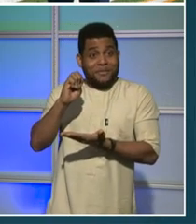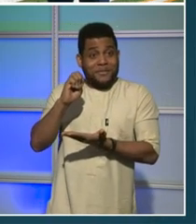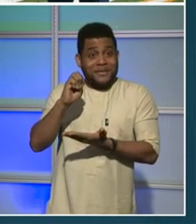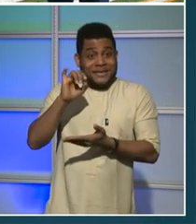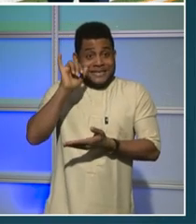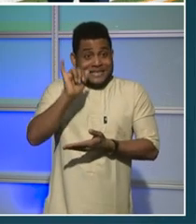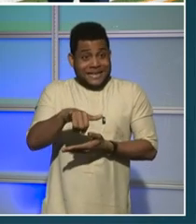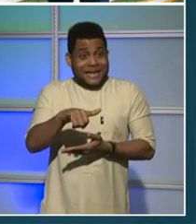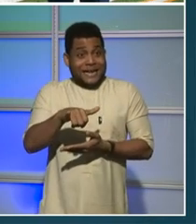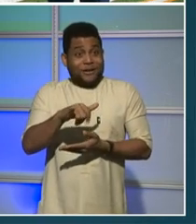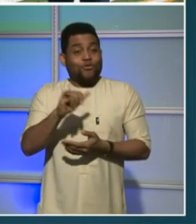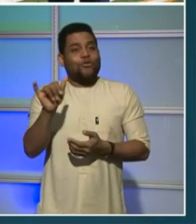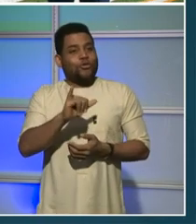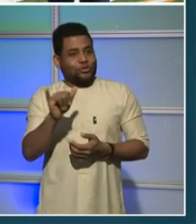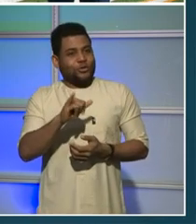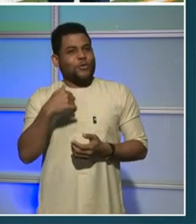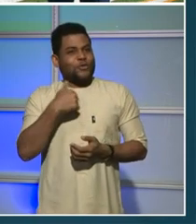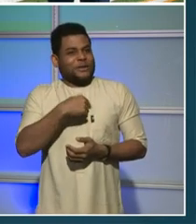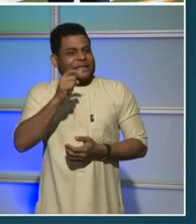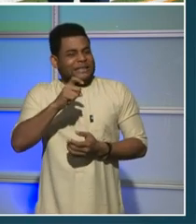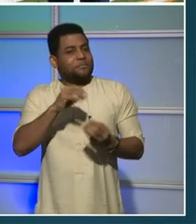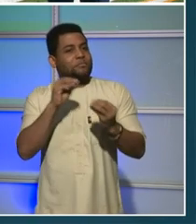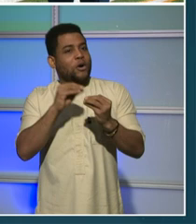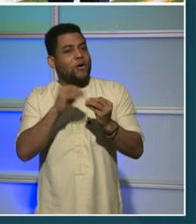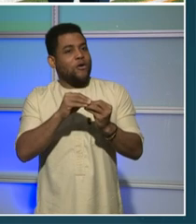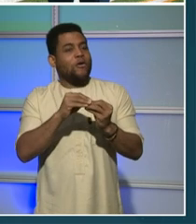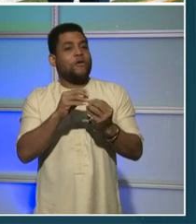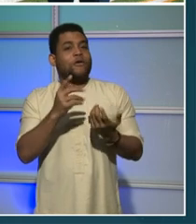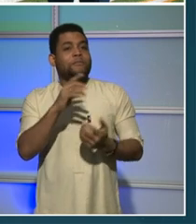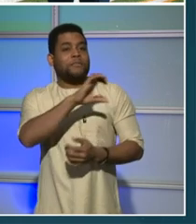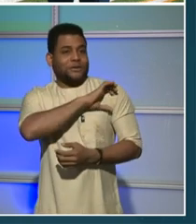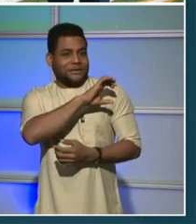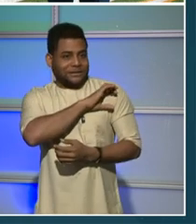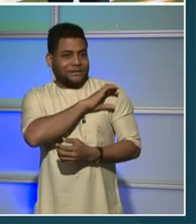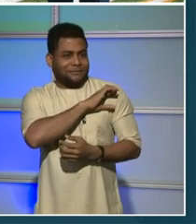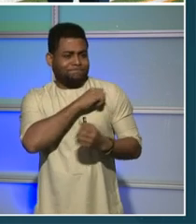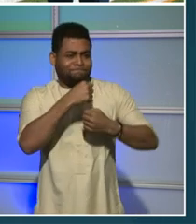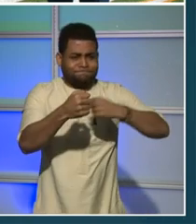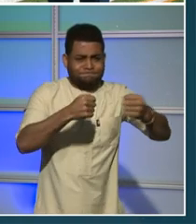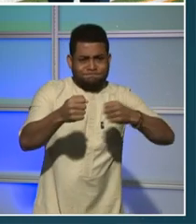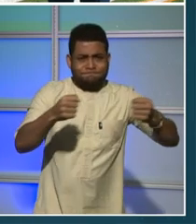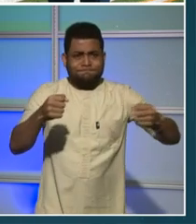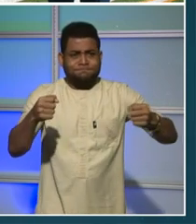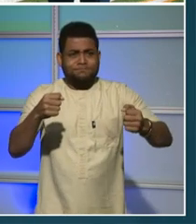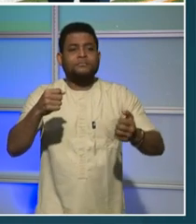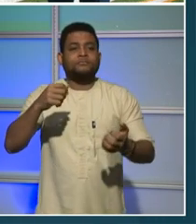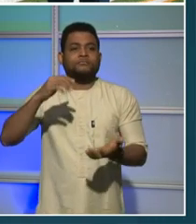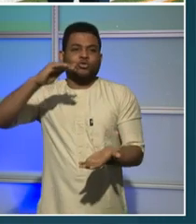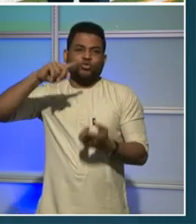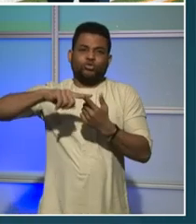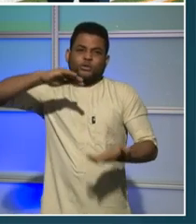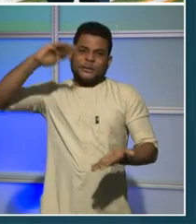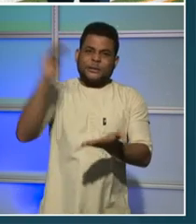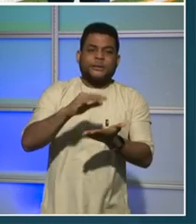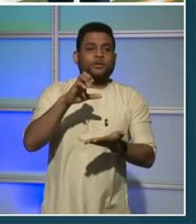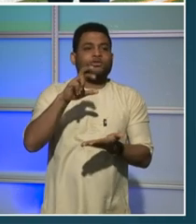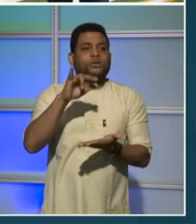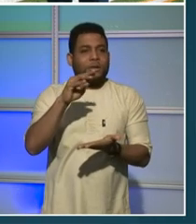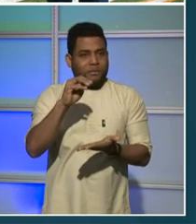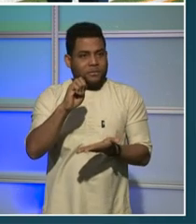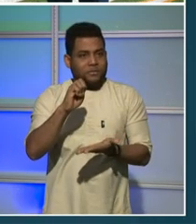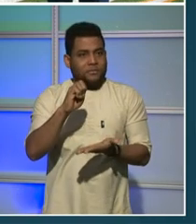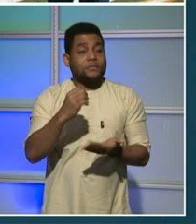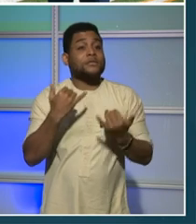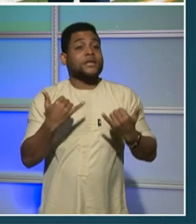and arrest those that commit crime when it occurs. We're moving in the right direction with the $11 million